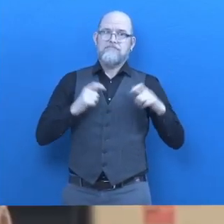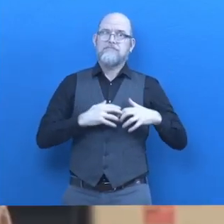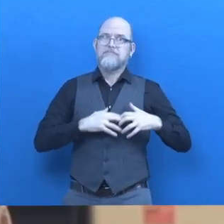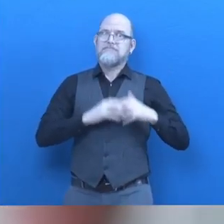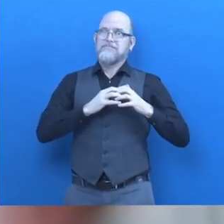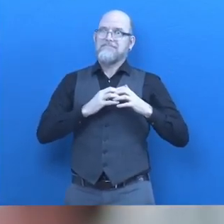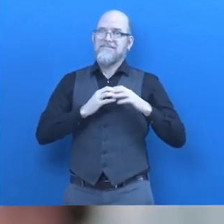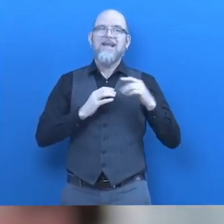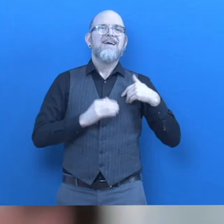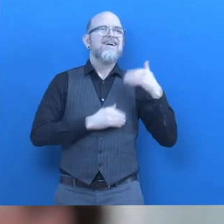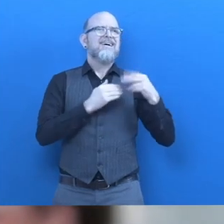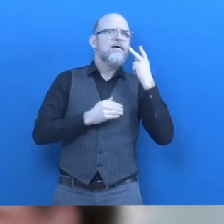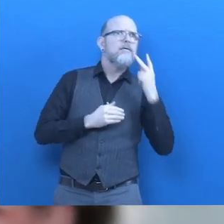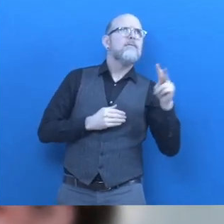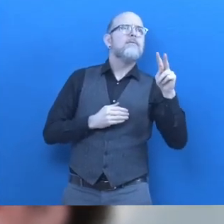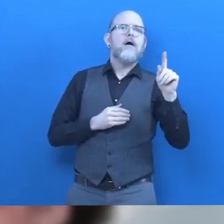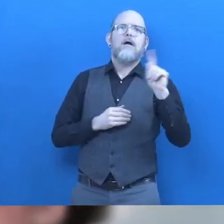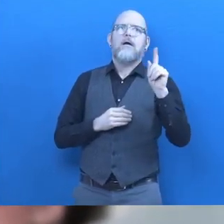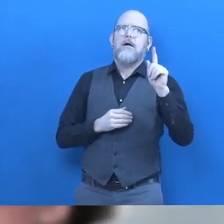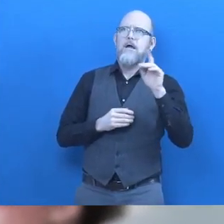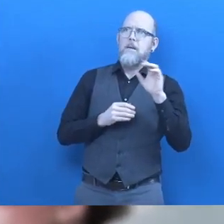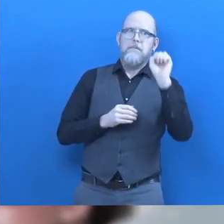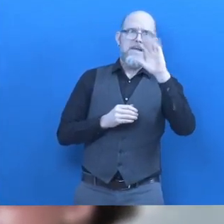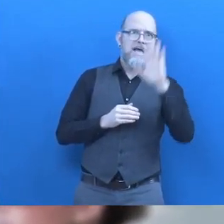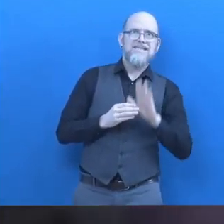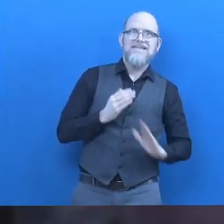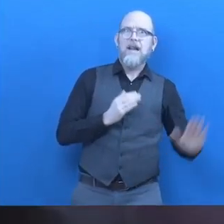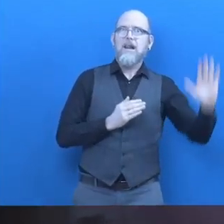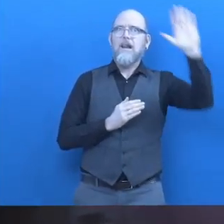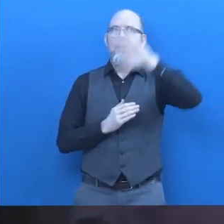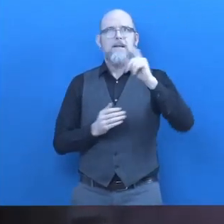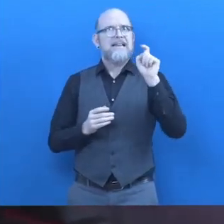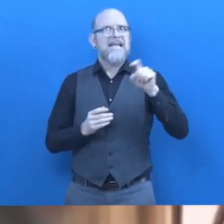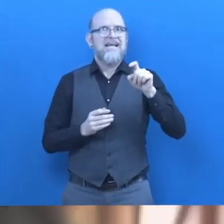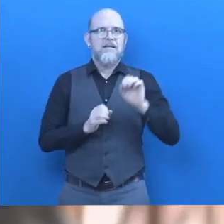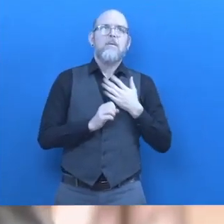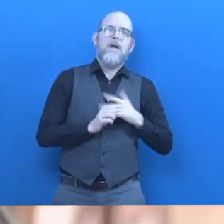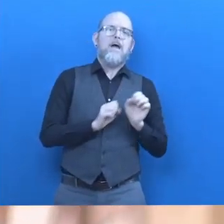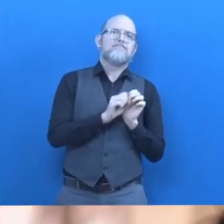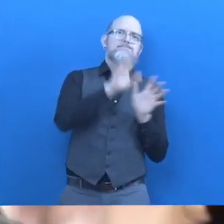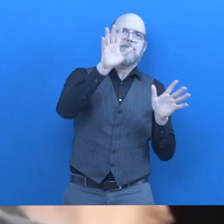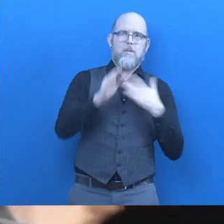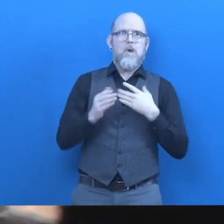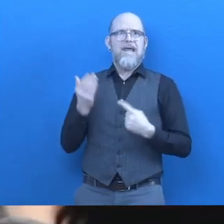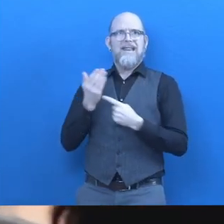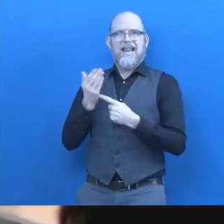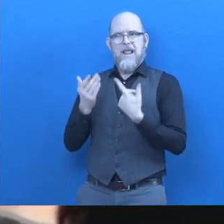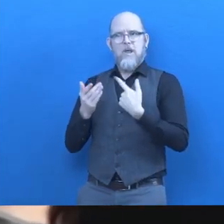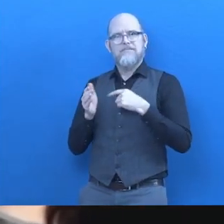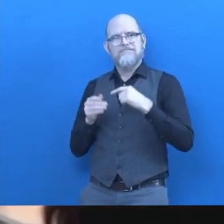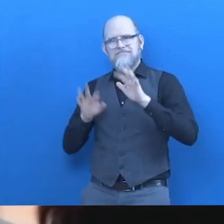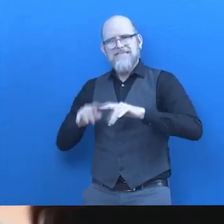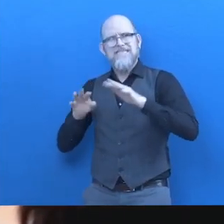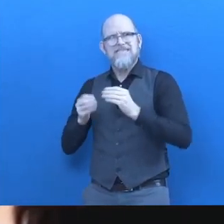to create impact all over a continental country. So, we developed a technology with an algorithm